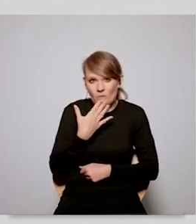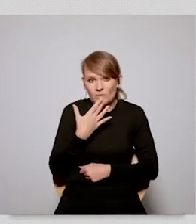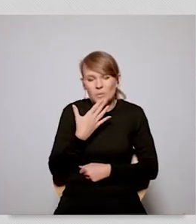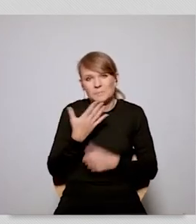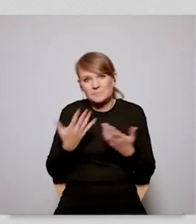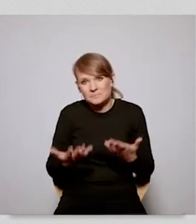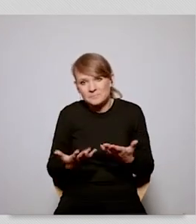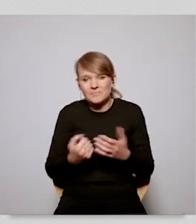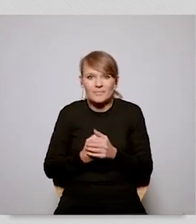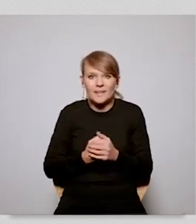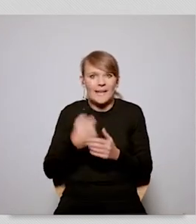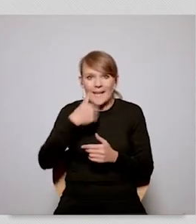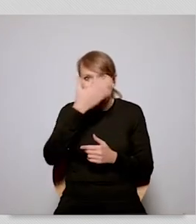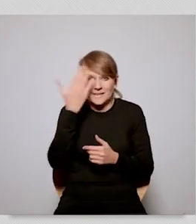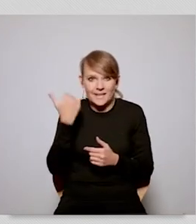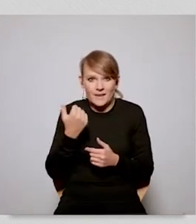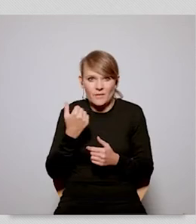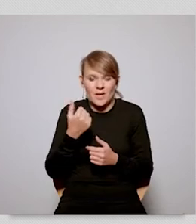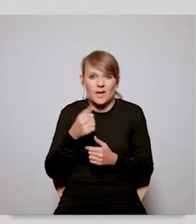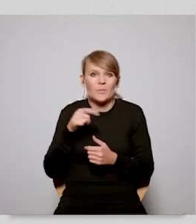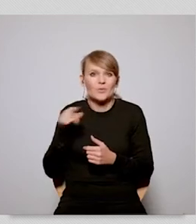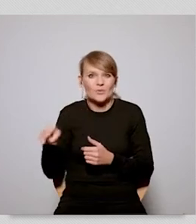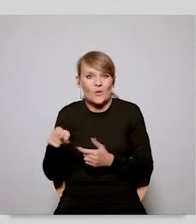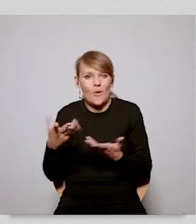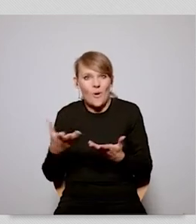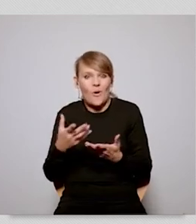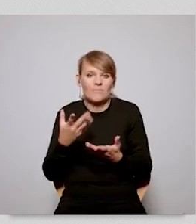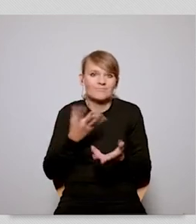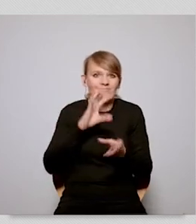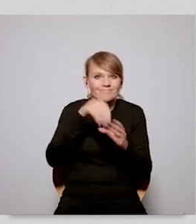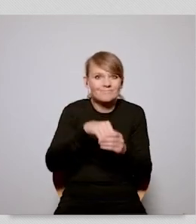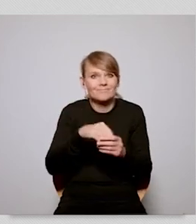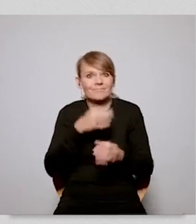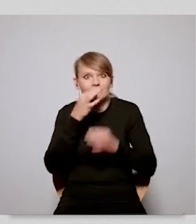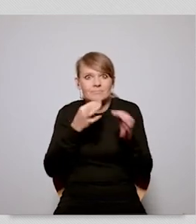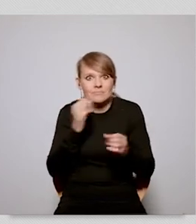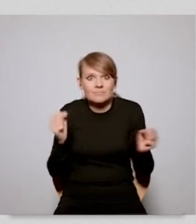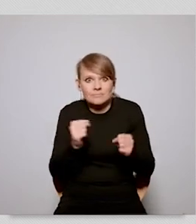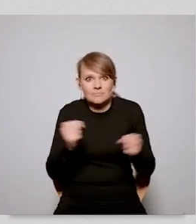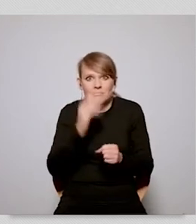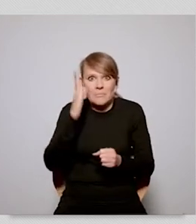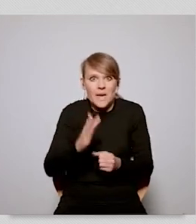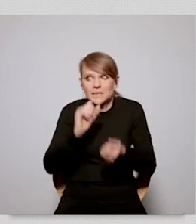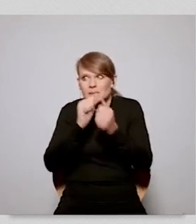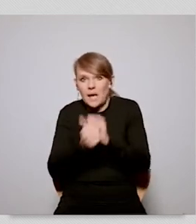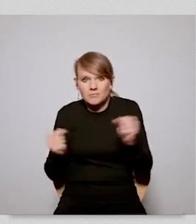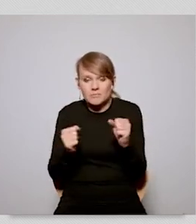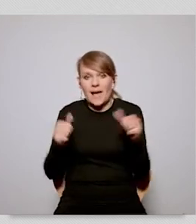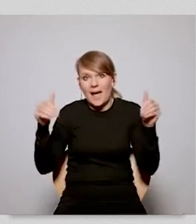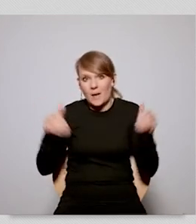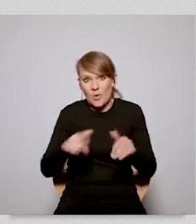a fear of polarization i'm not sure uh if we are talking about a real